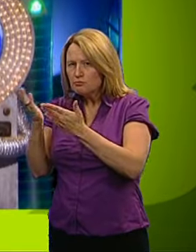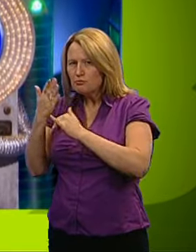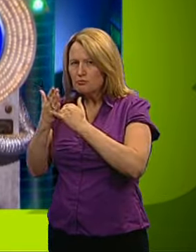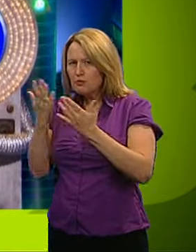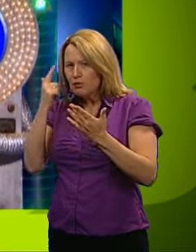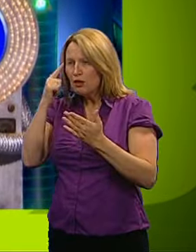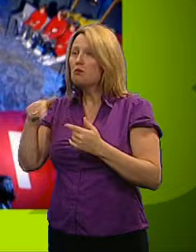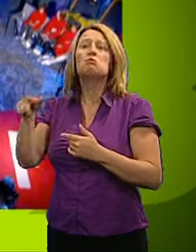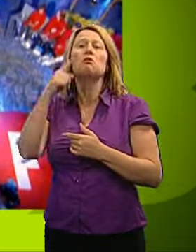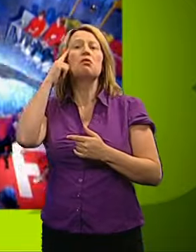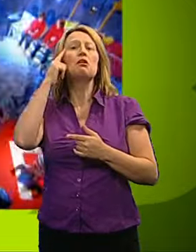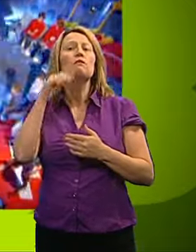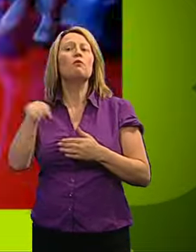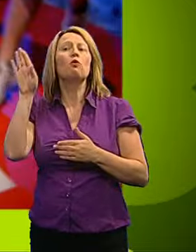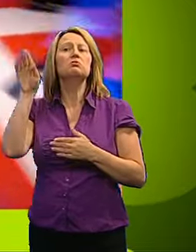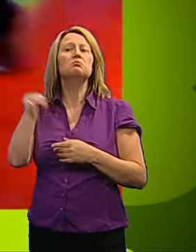Vote with your feet. Is it true or false?